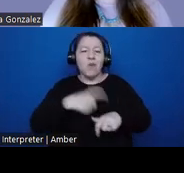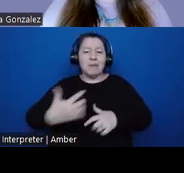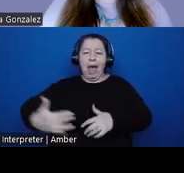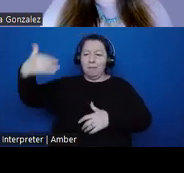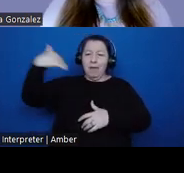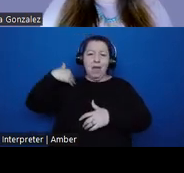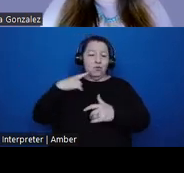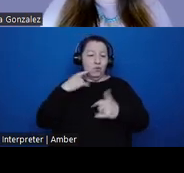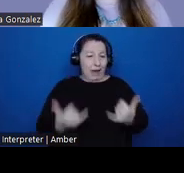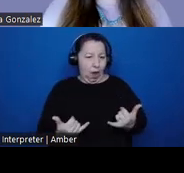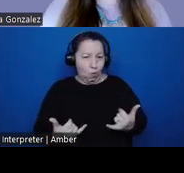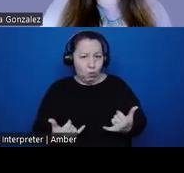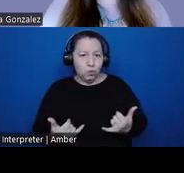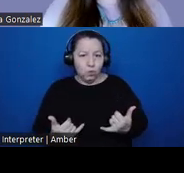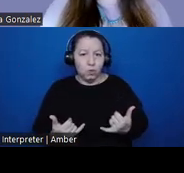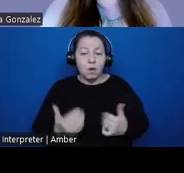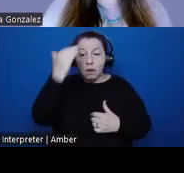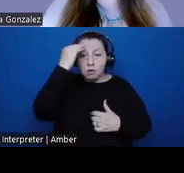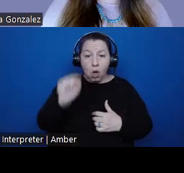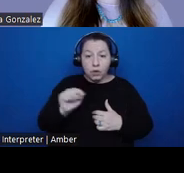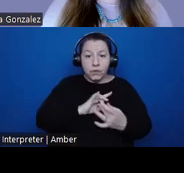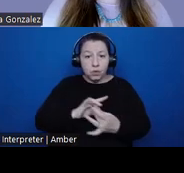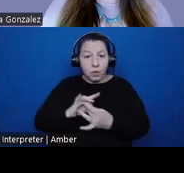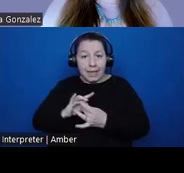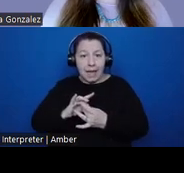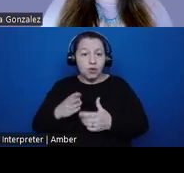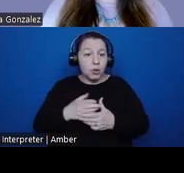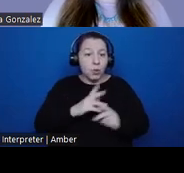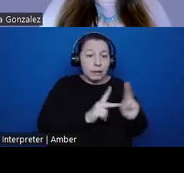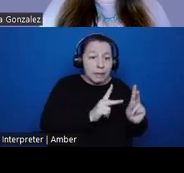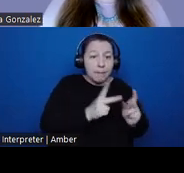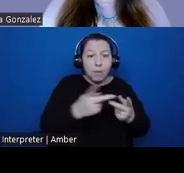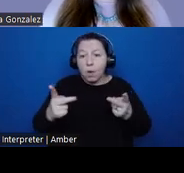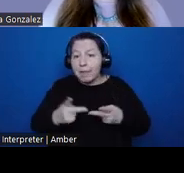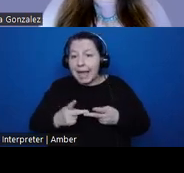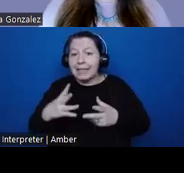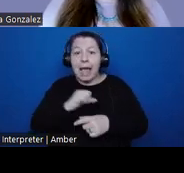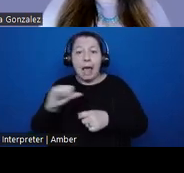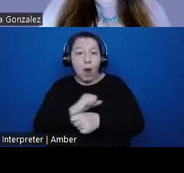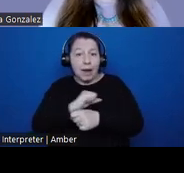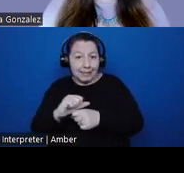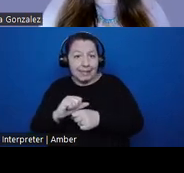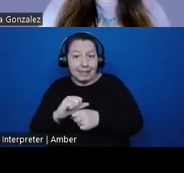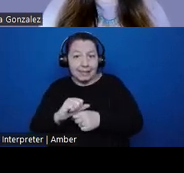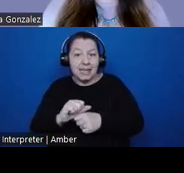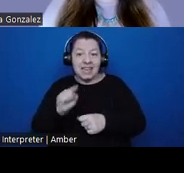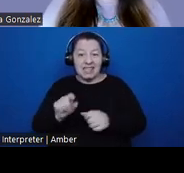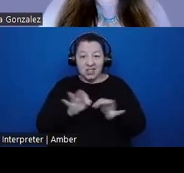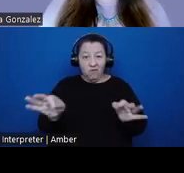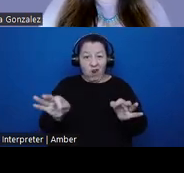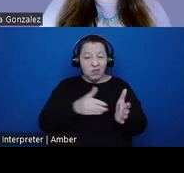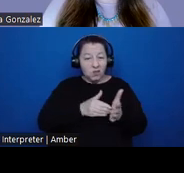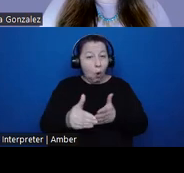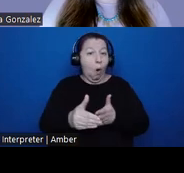present and knowledge of these relations between people places and practices. This is, a phrase that's often repeated by